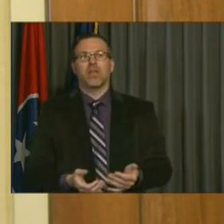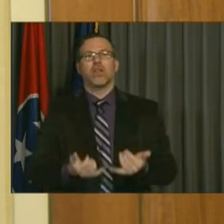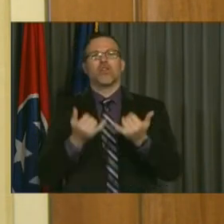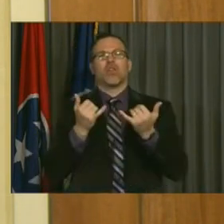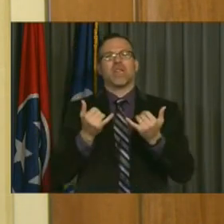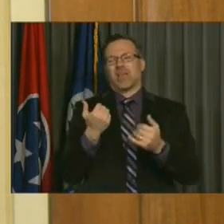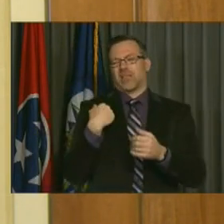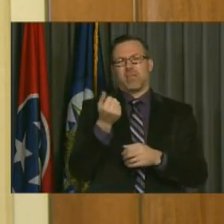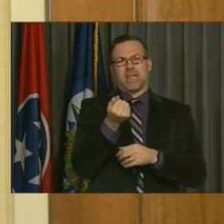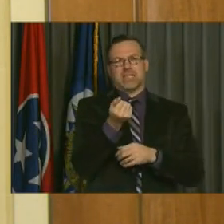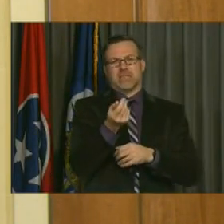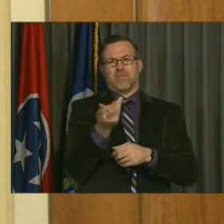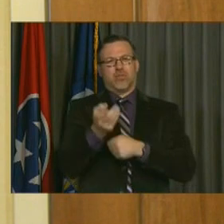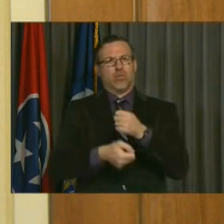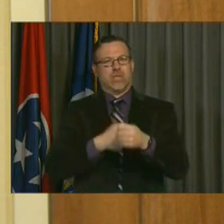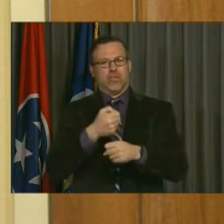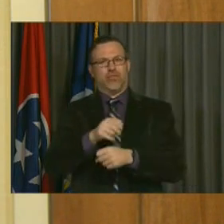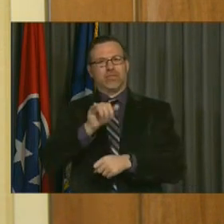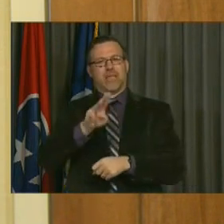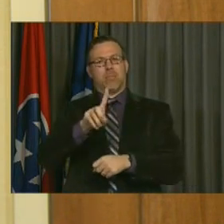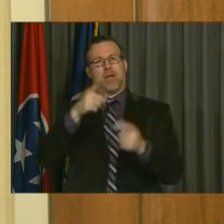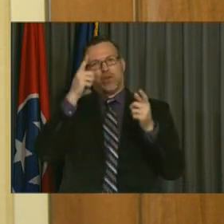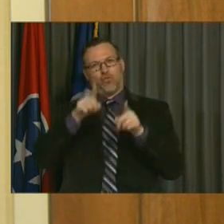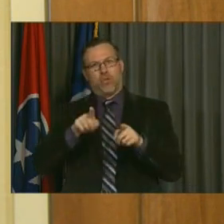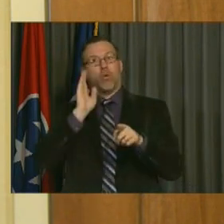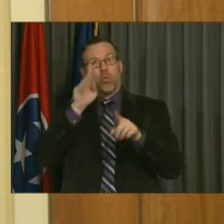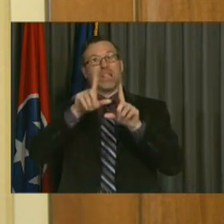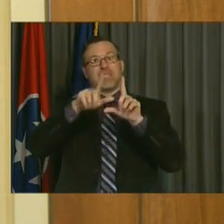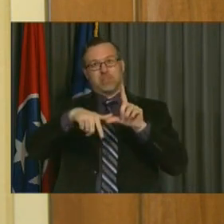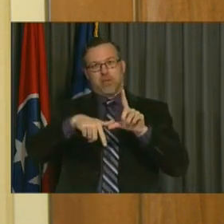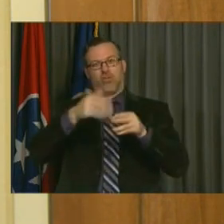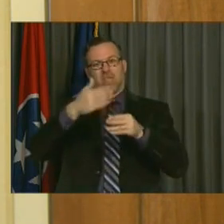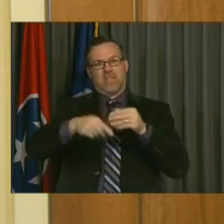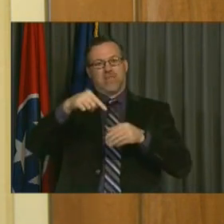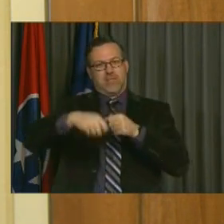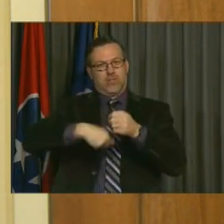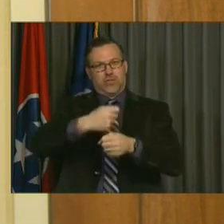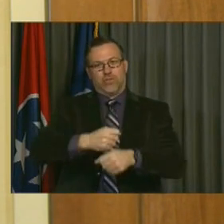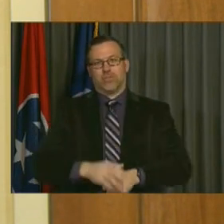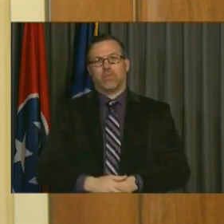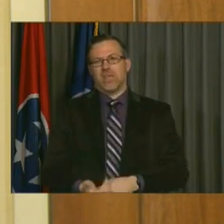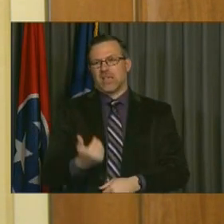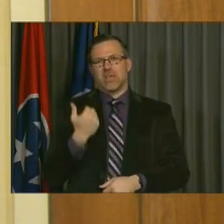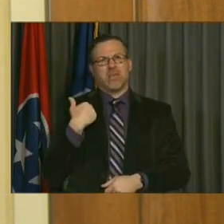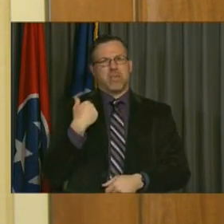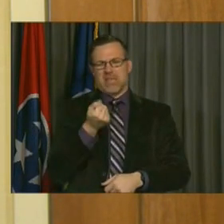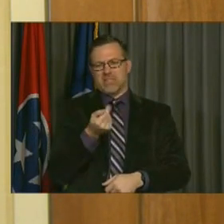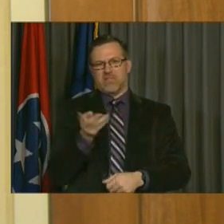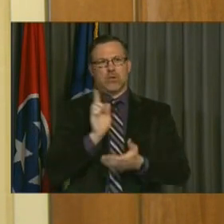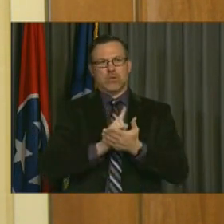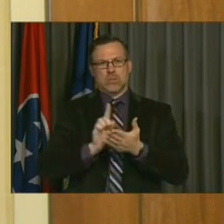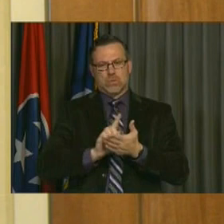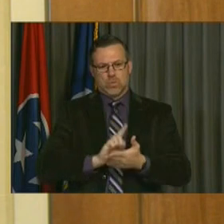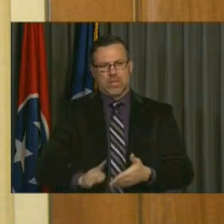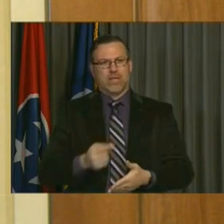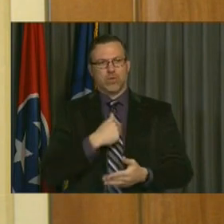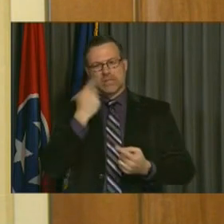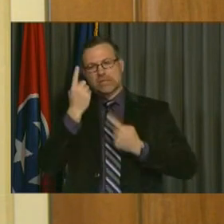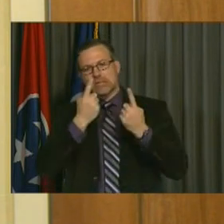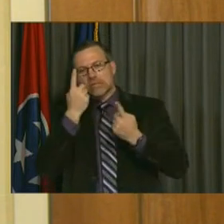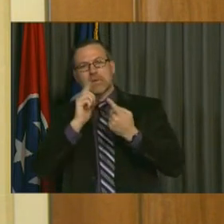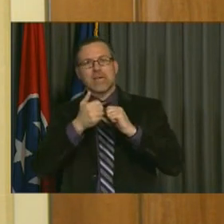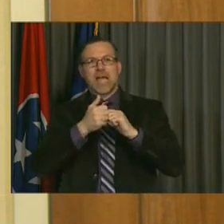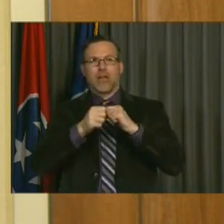years expires in July of this year. We have spent the last several weeks negotiating an extension of that program.